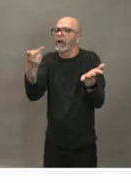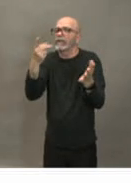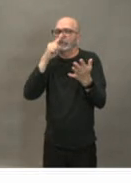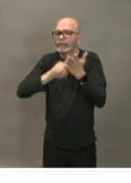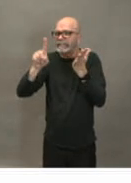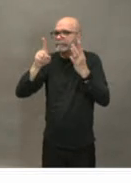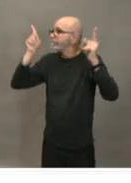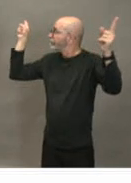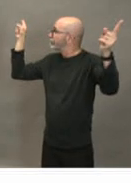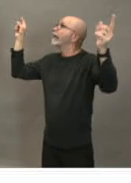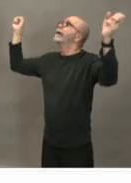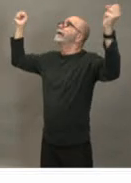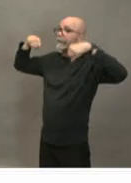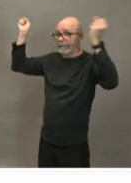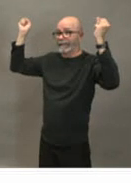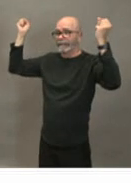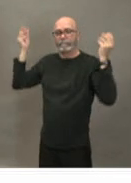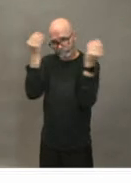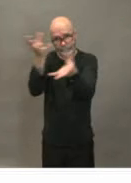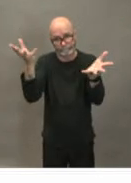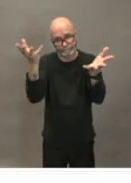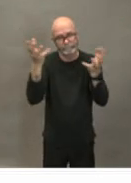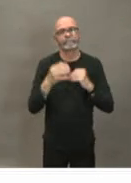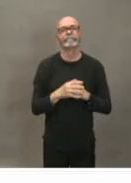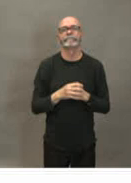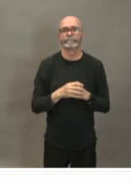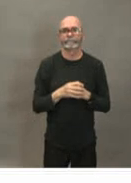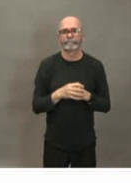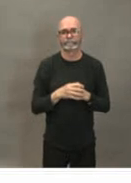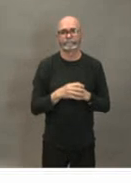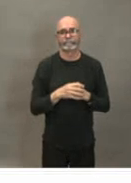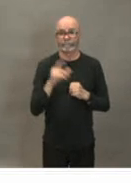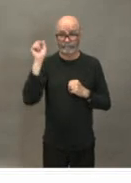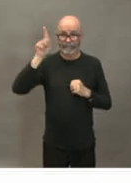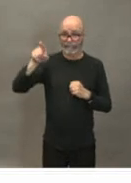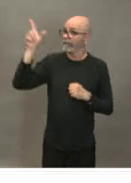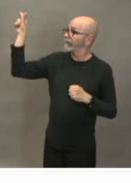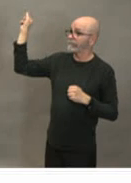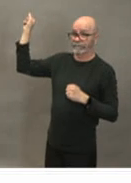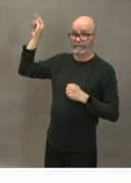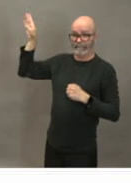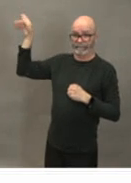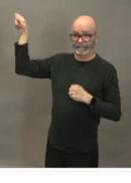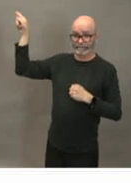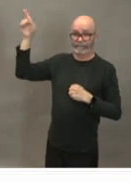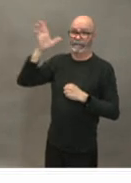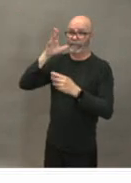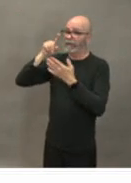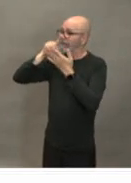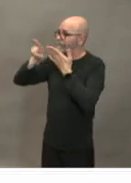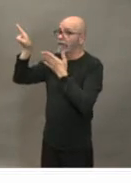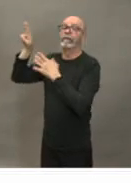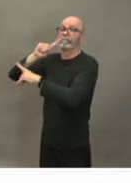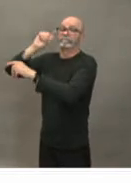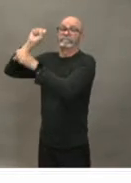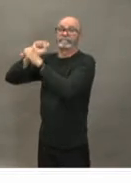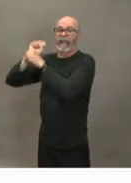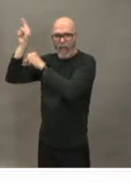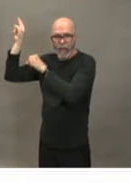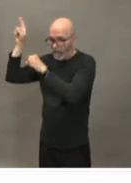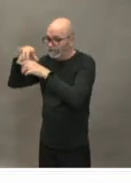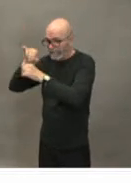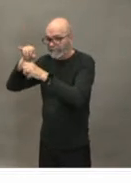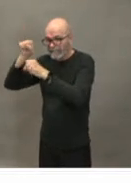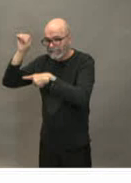biology lab in winnipeg will get overwhelmed um trying to confirm cases as cases grow across canada like could that